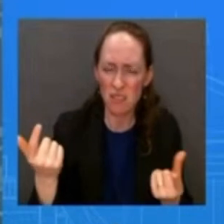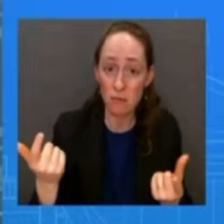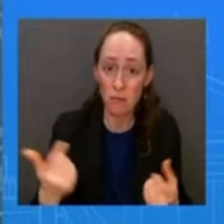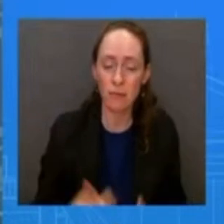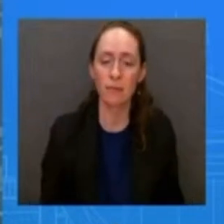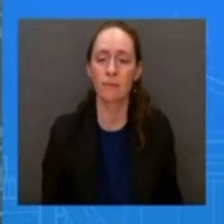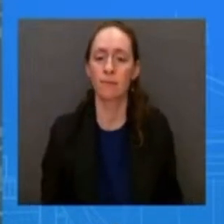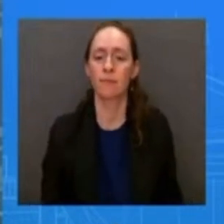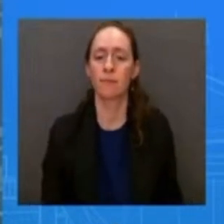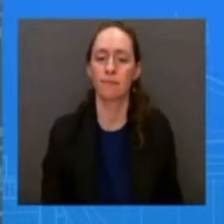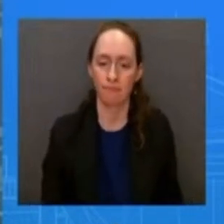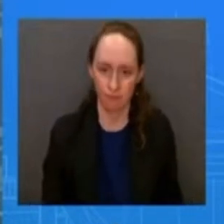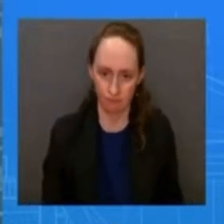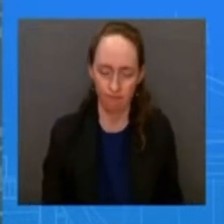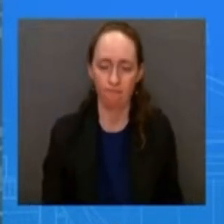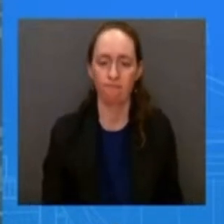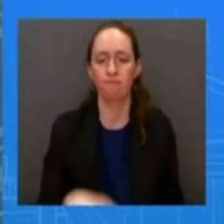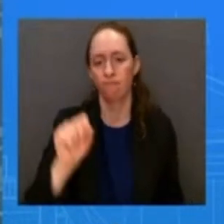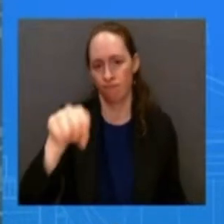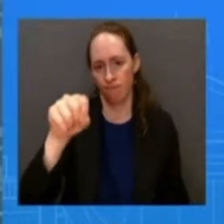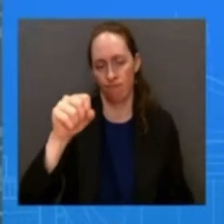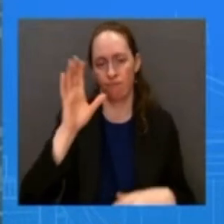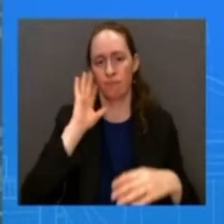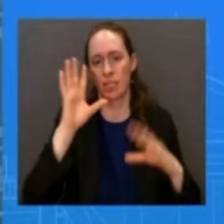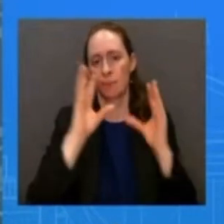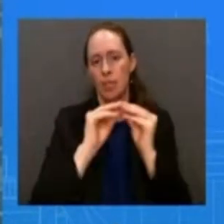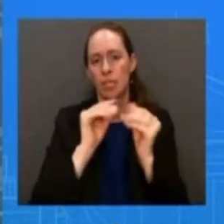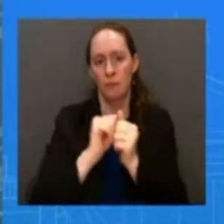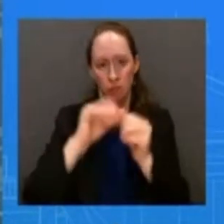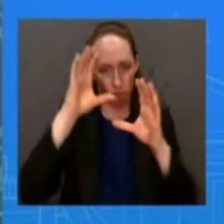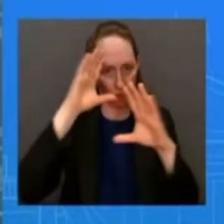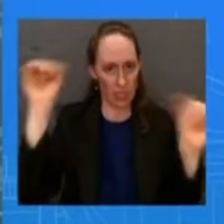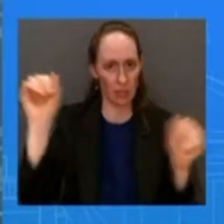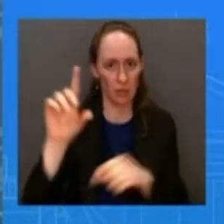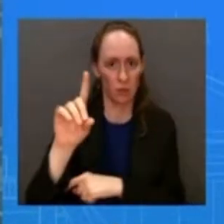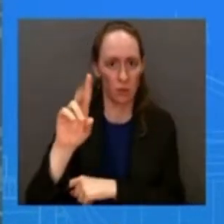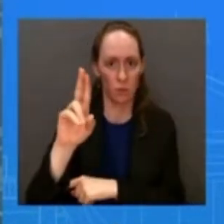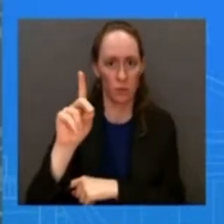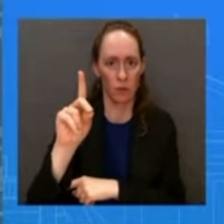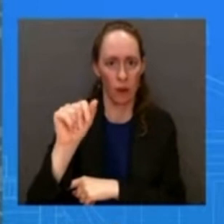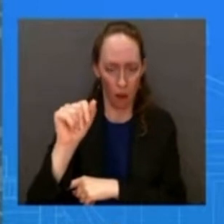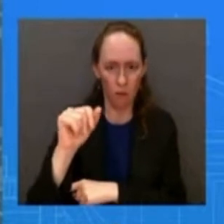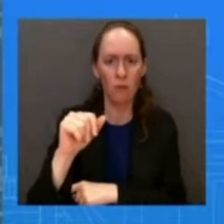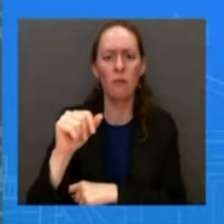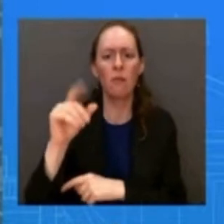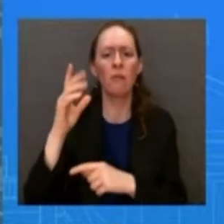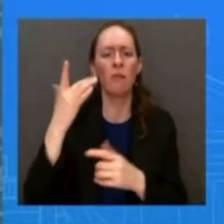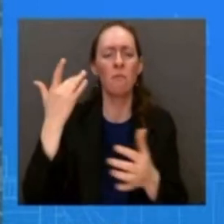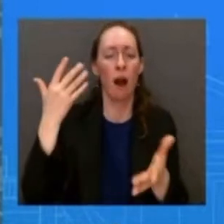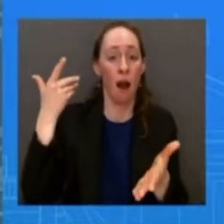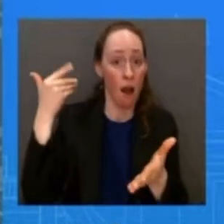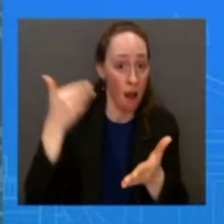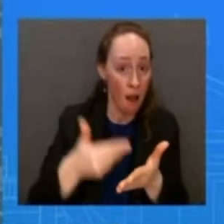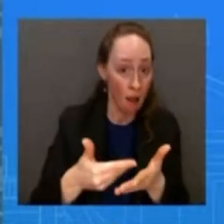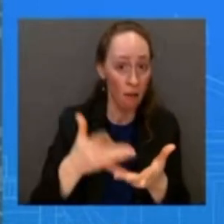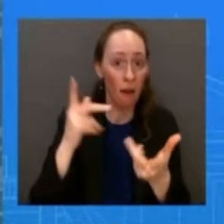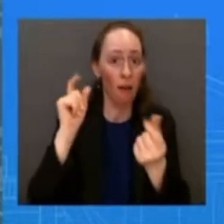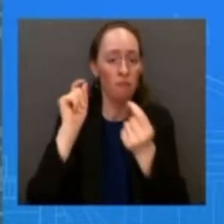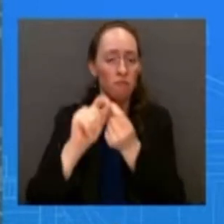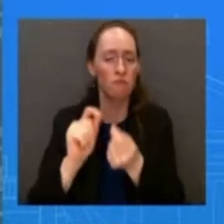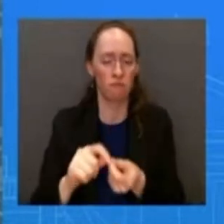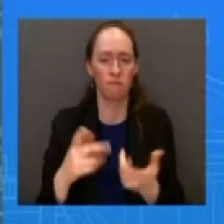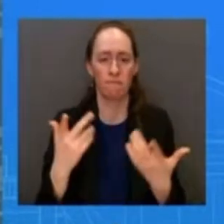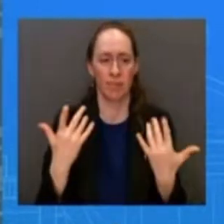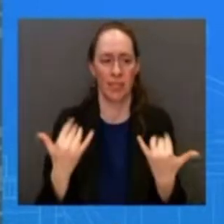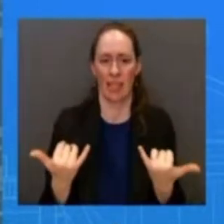to share as we get closer uh to to the trip i just don't have anything anything specific to share about additional meetings uh but you know